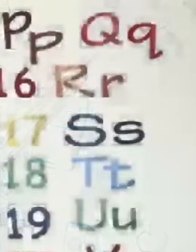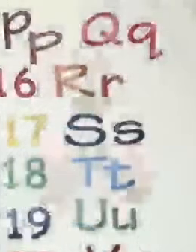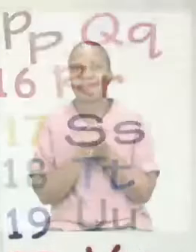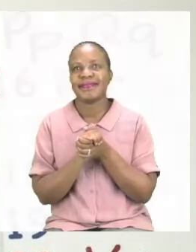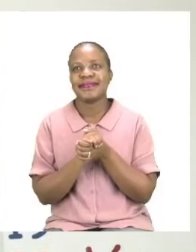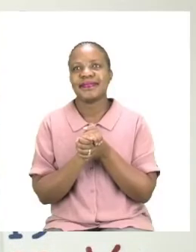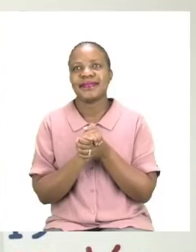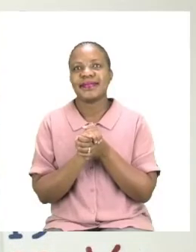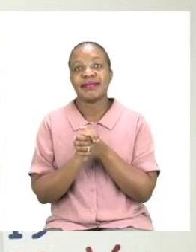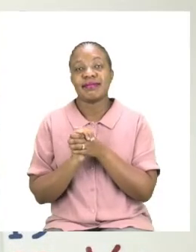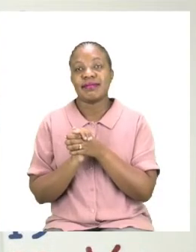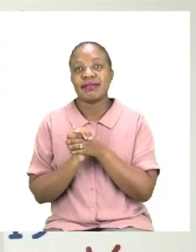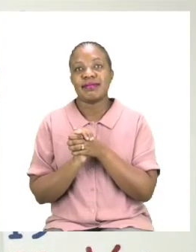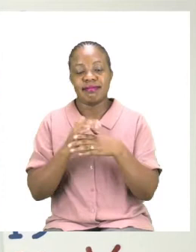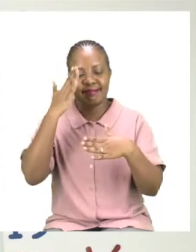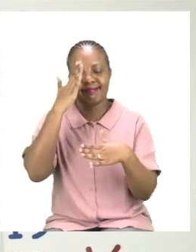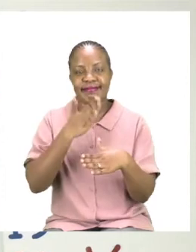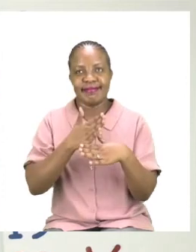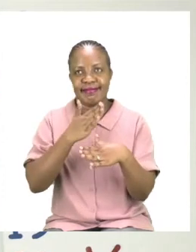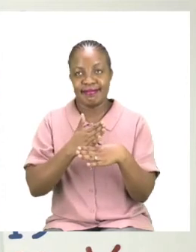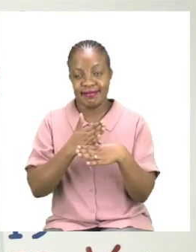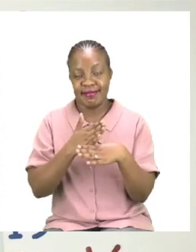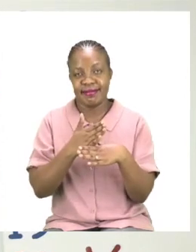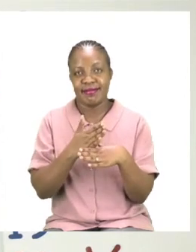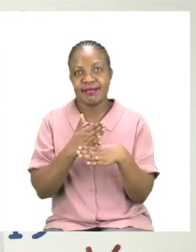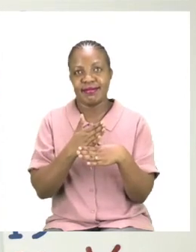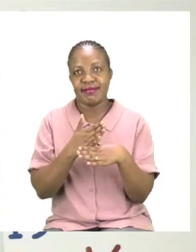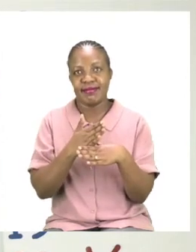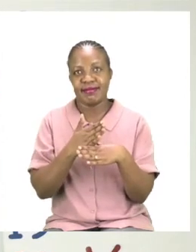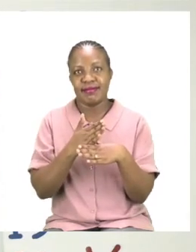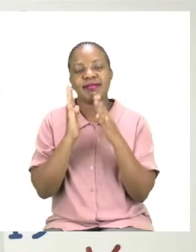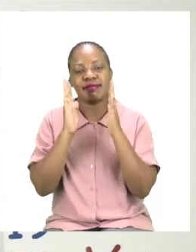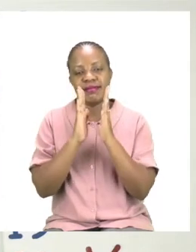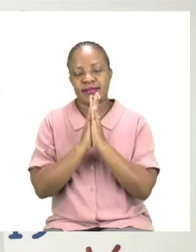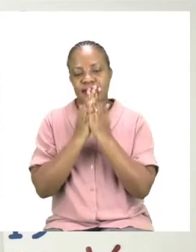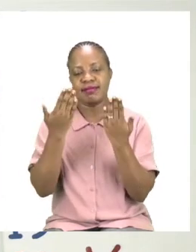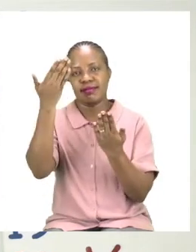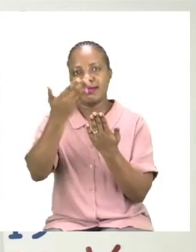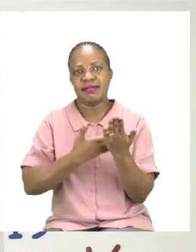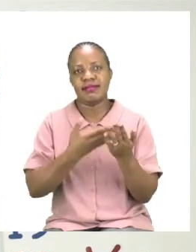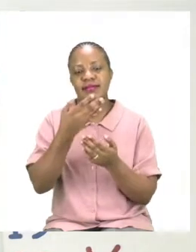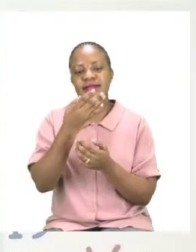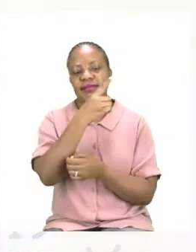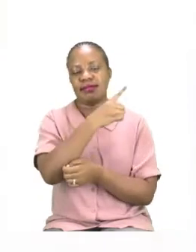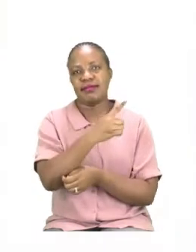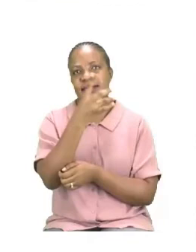Our first exercise today grade 3s please may you turn to page 17.